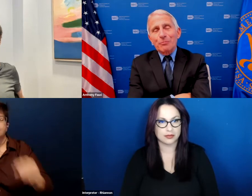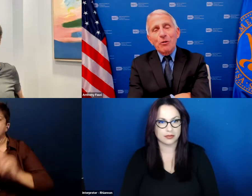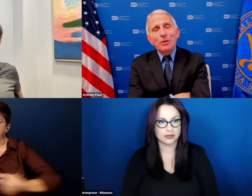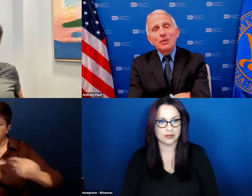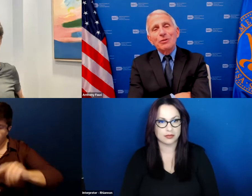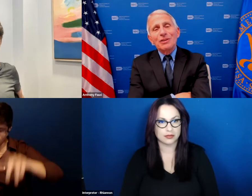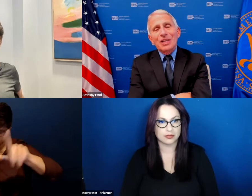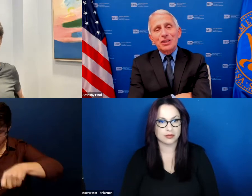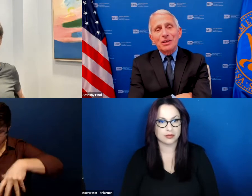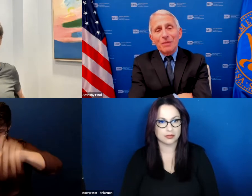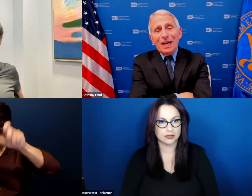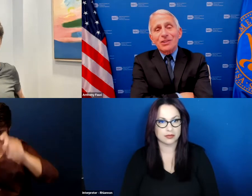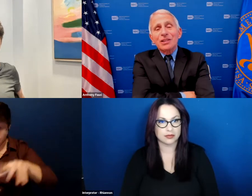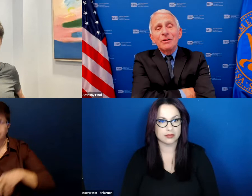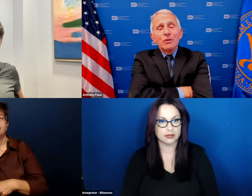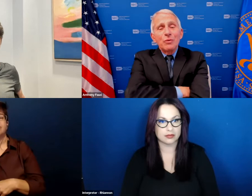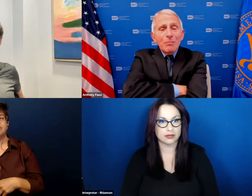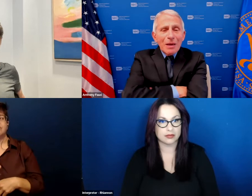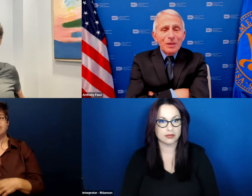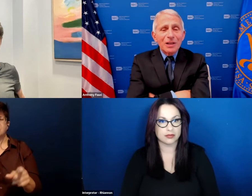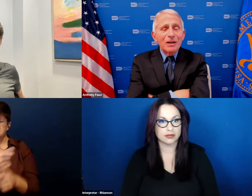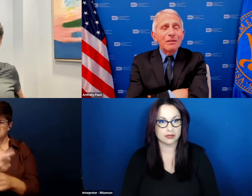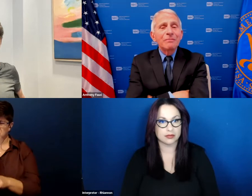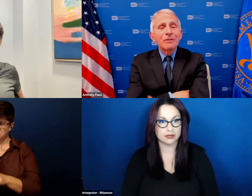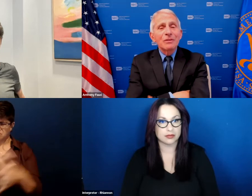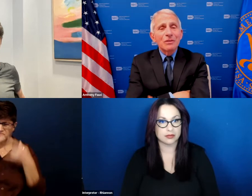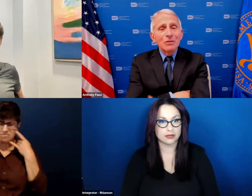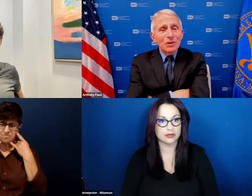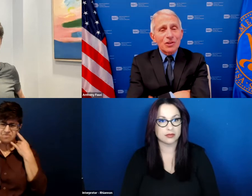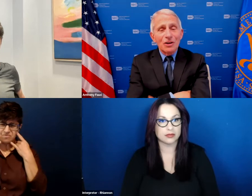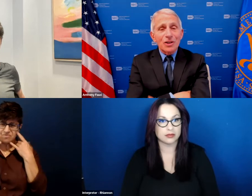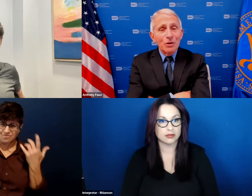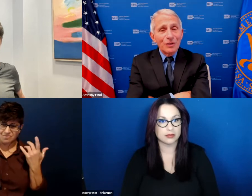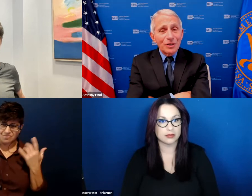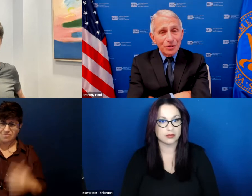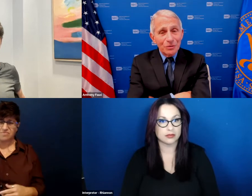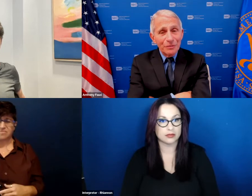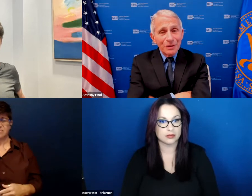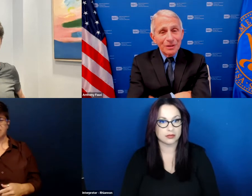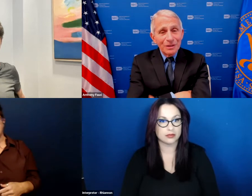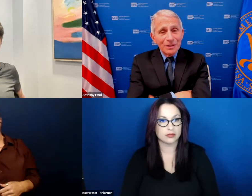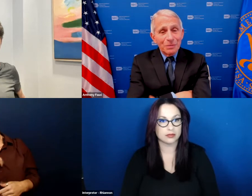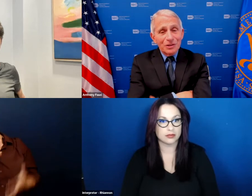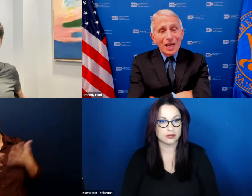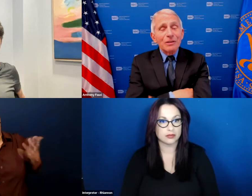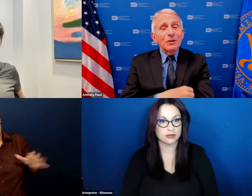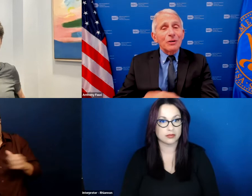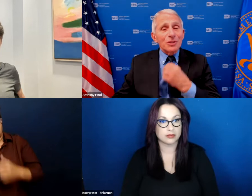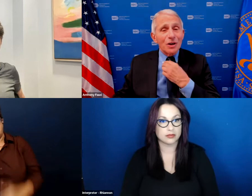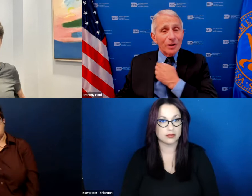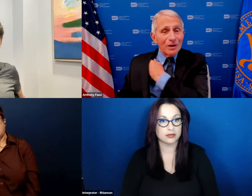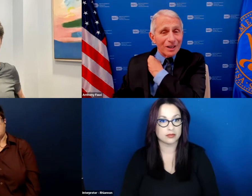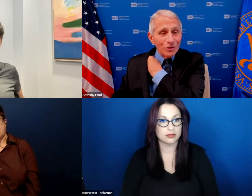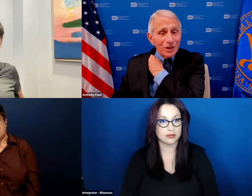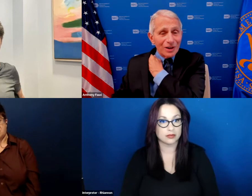have to have appropriate utilization of masks we may be done with SARS-CoV-2 but take a look